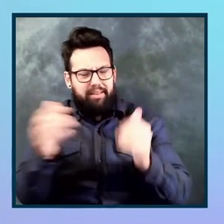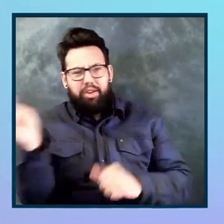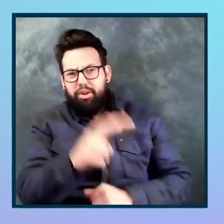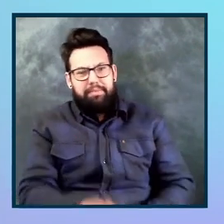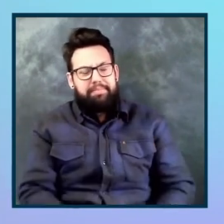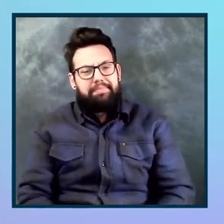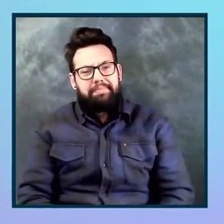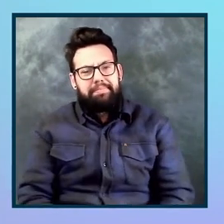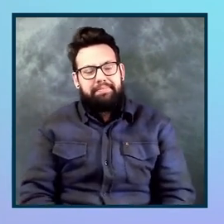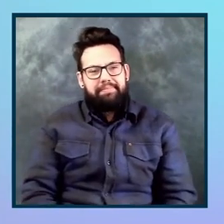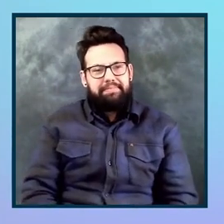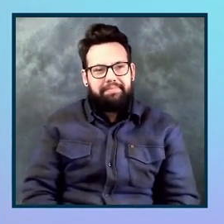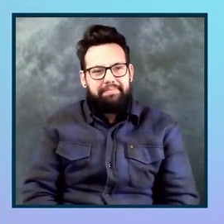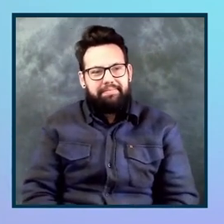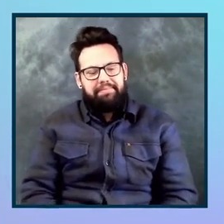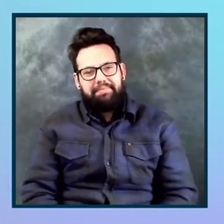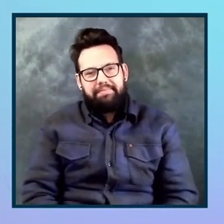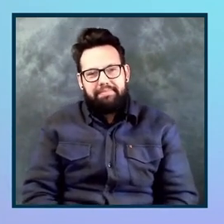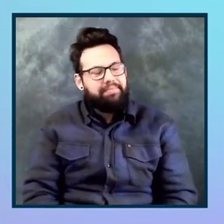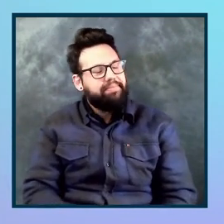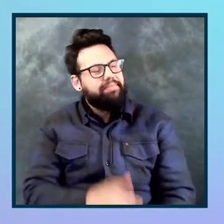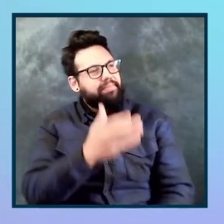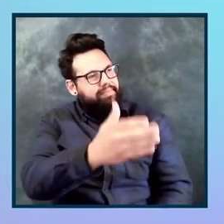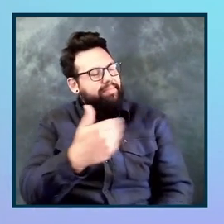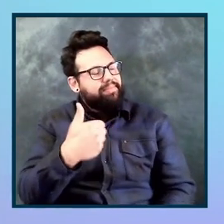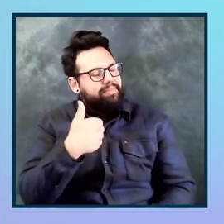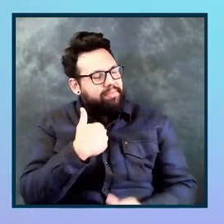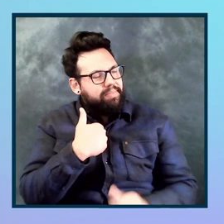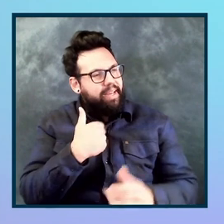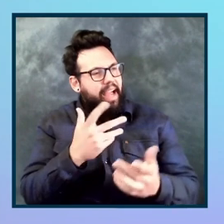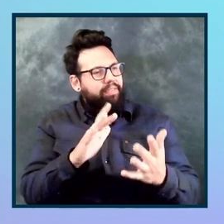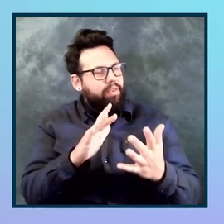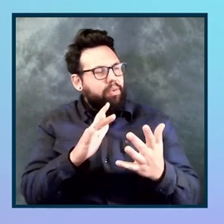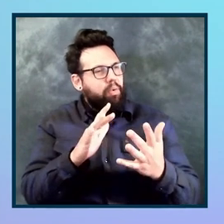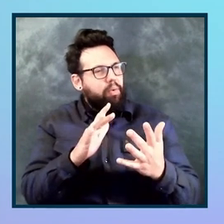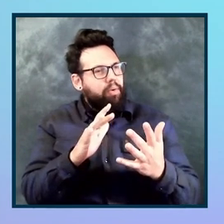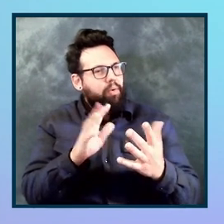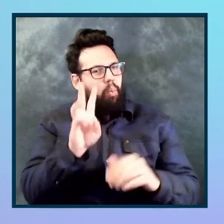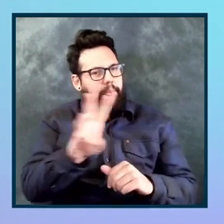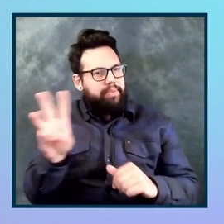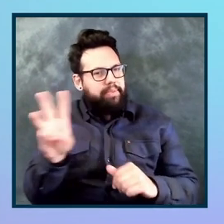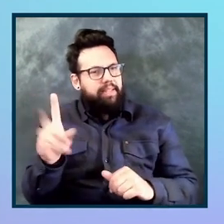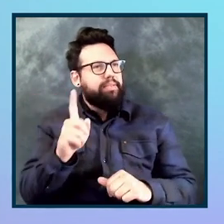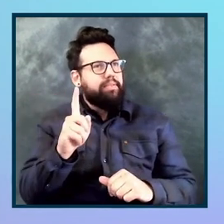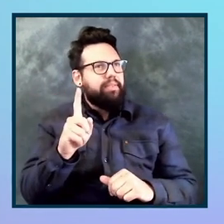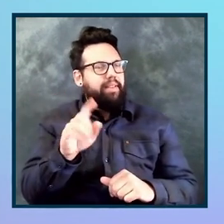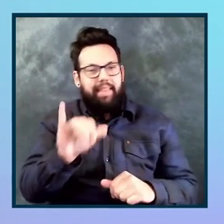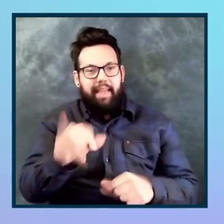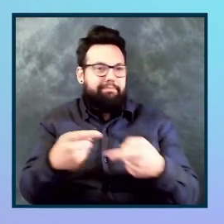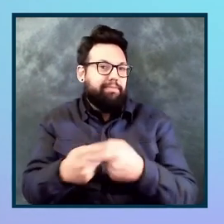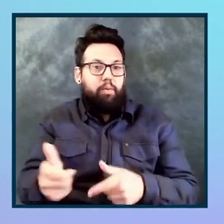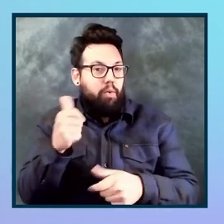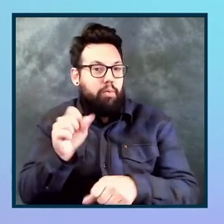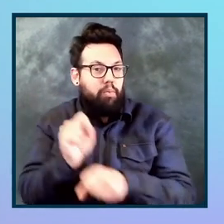All right. Are there websites for which the Axe dev tools, Chrome extension would not work? I've noticed the tool